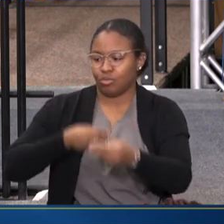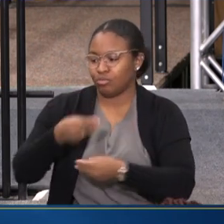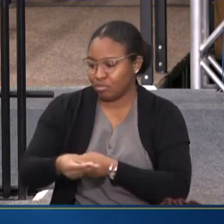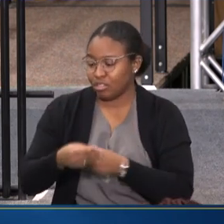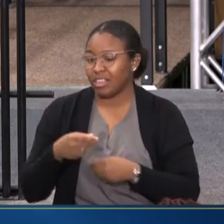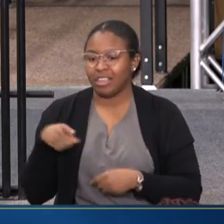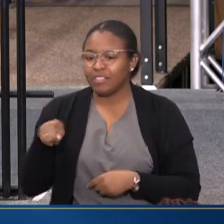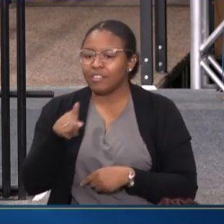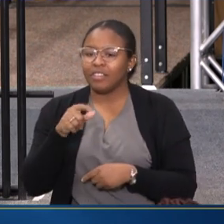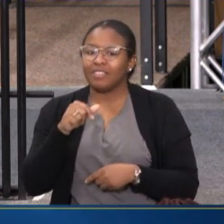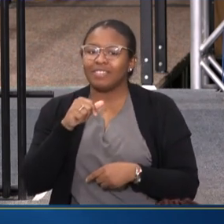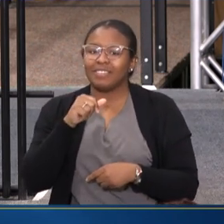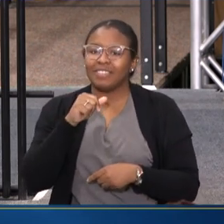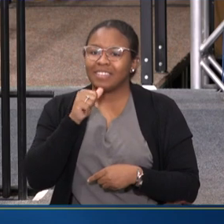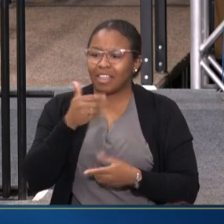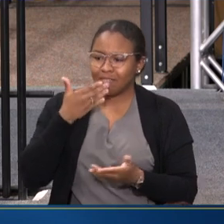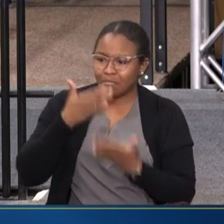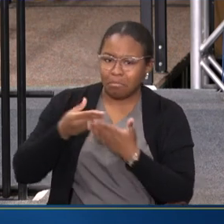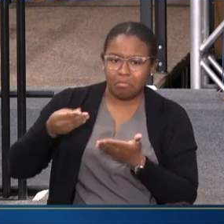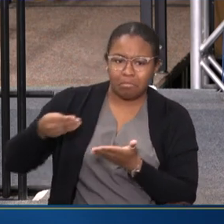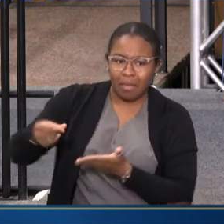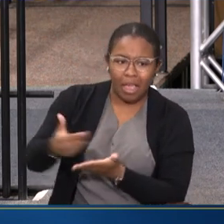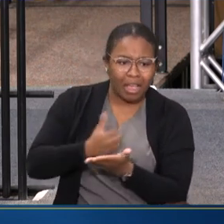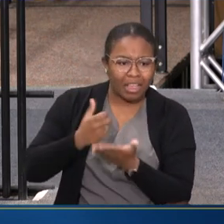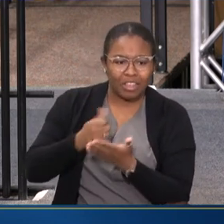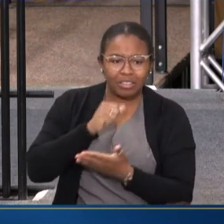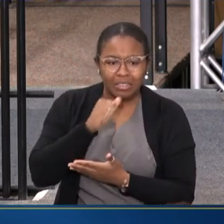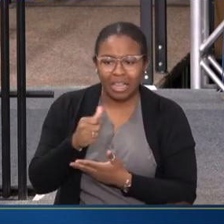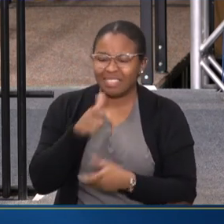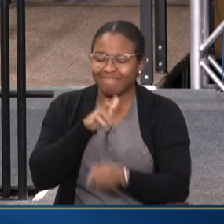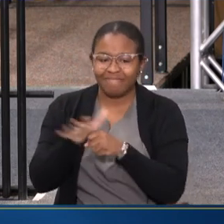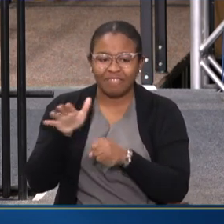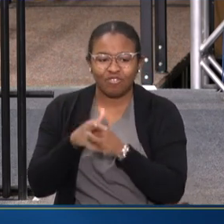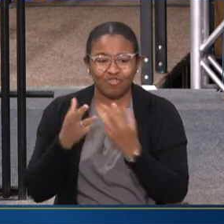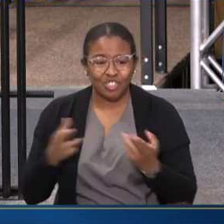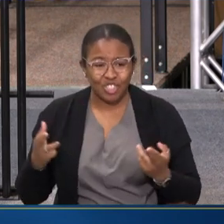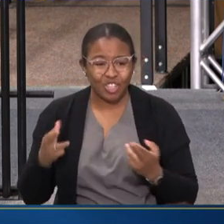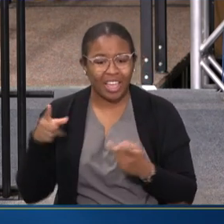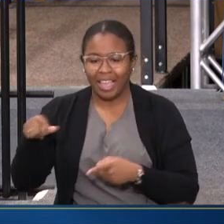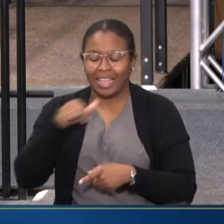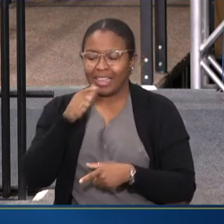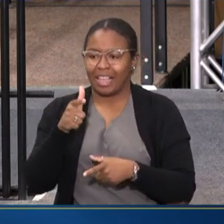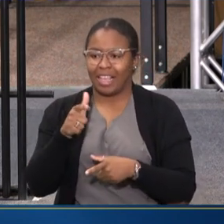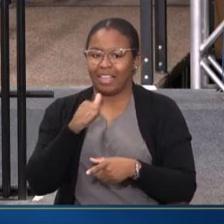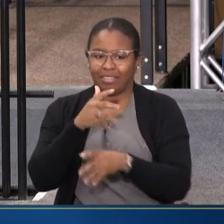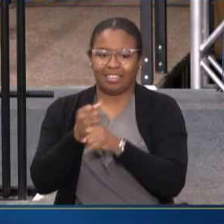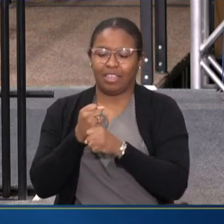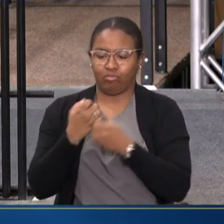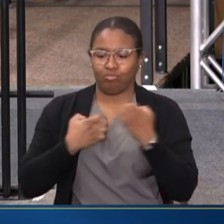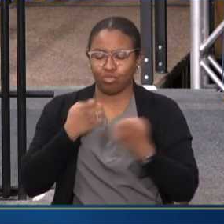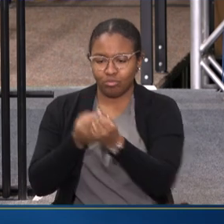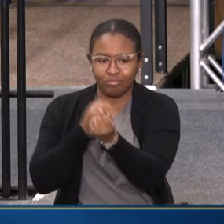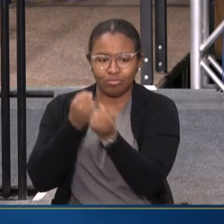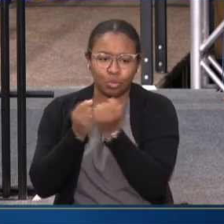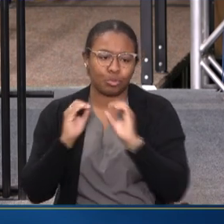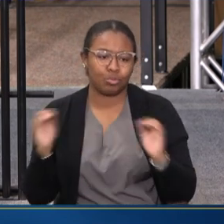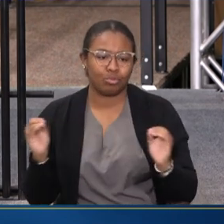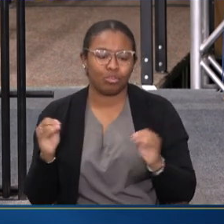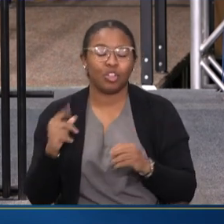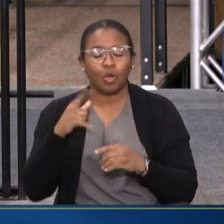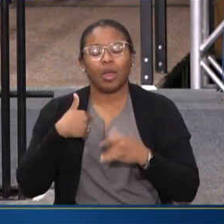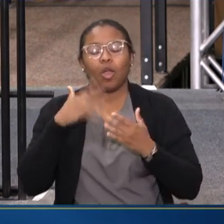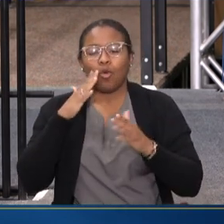THEY DON'T GET THE SALARIES, THEY DON'T GET THE RESOURCES, AND THEY'RE ALSO NOT GETTING THAT EMOTIONAL SUPPORT. WE'LL ALSO BE